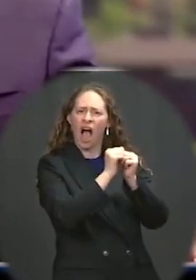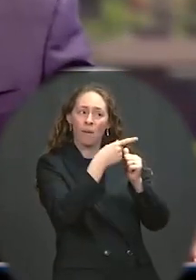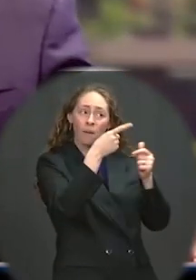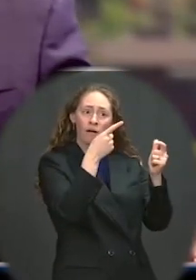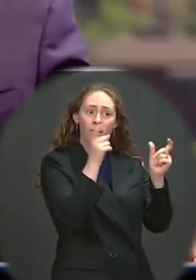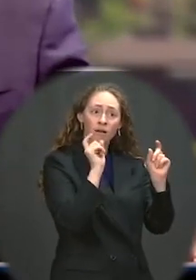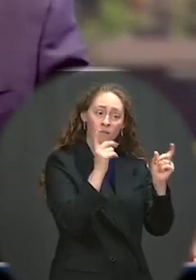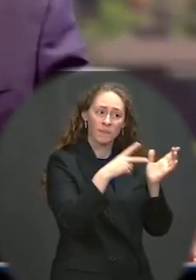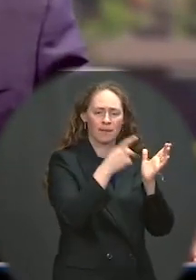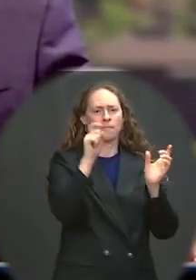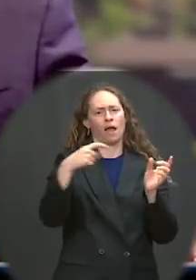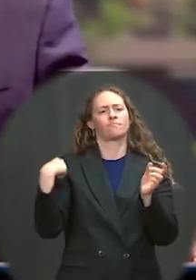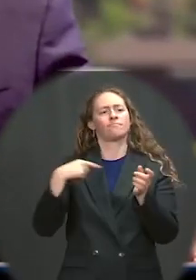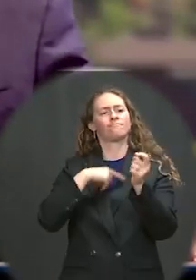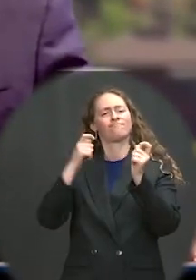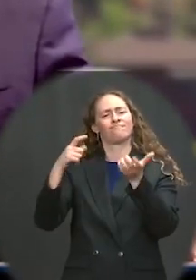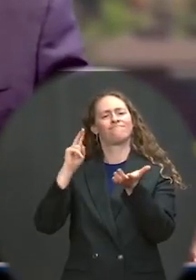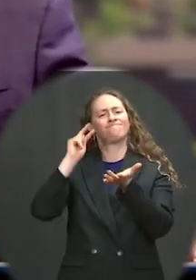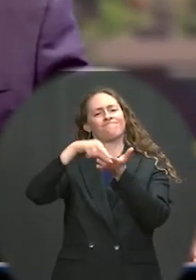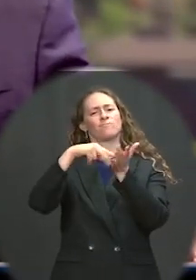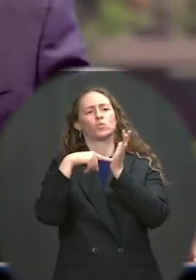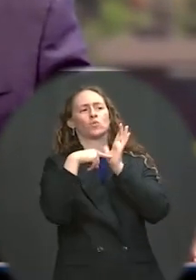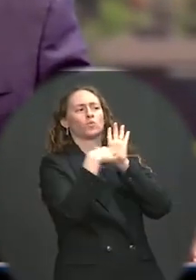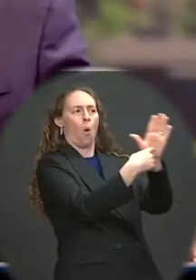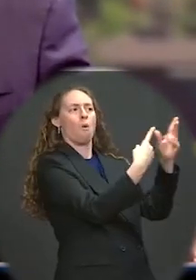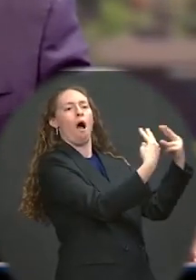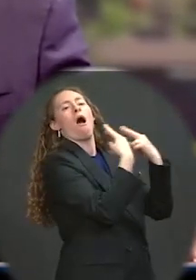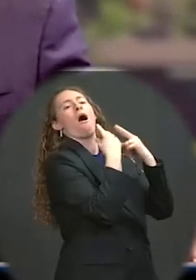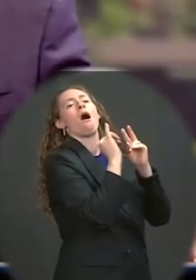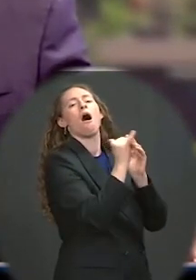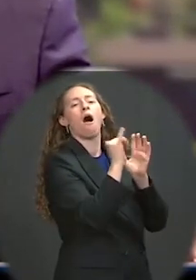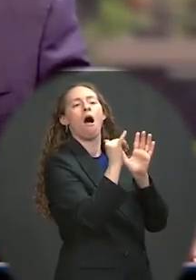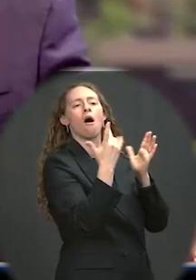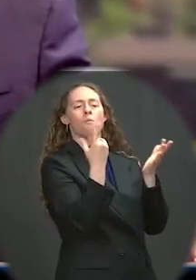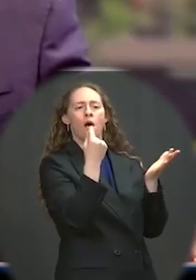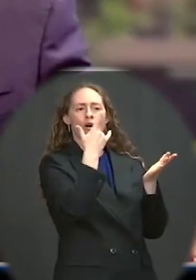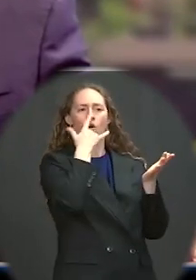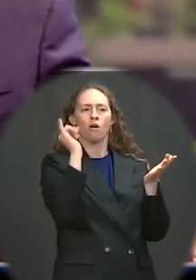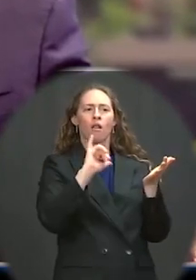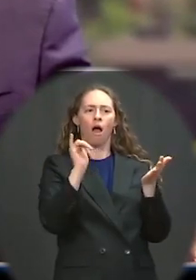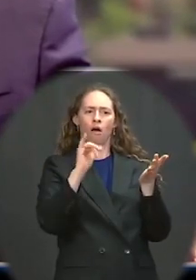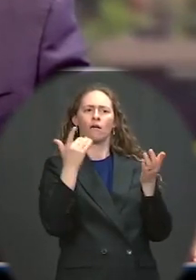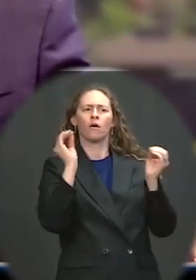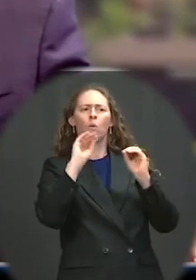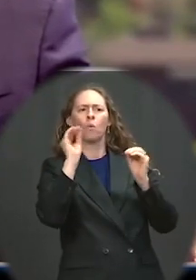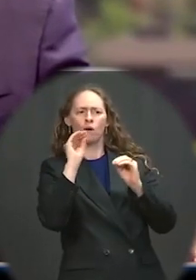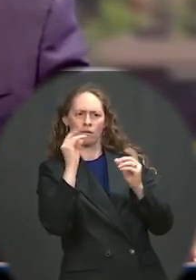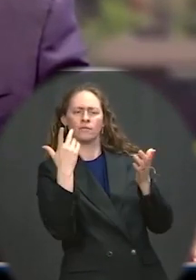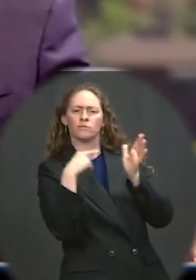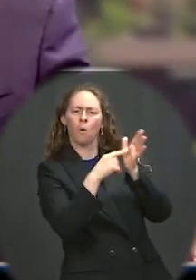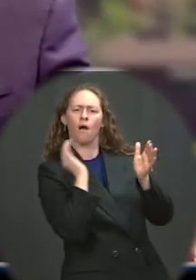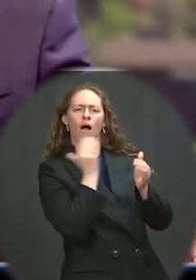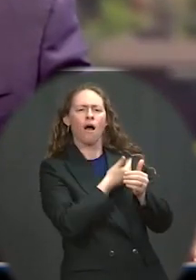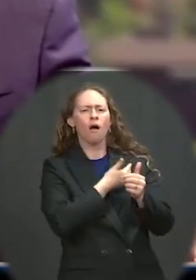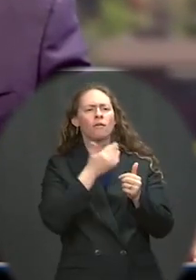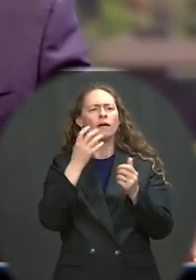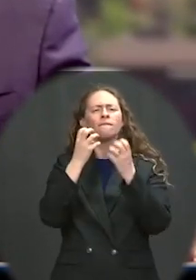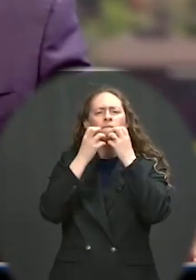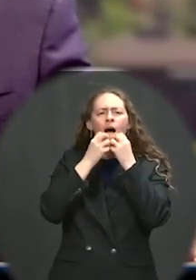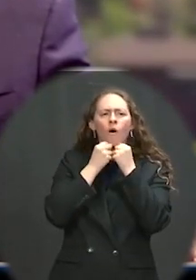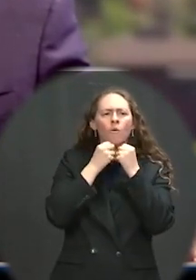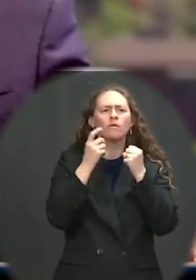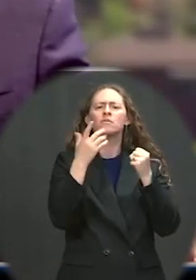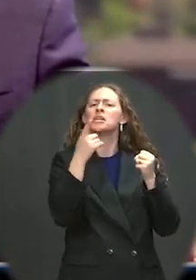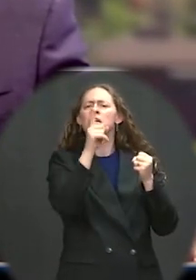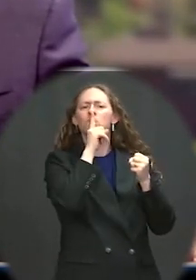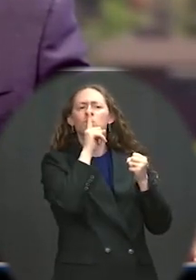to shape them around democratic values, not those of autocrats. And so